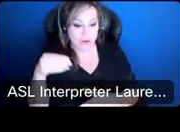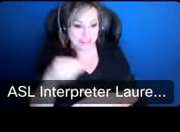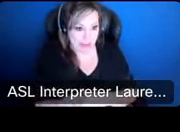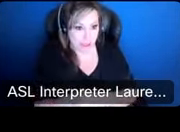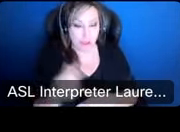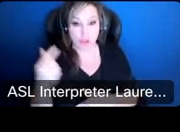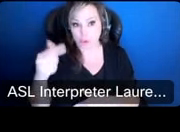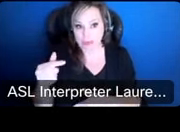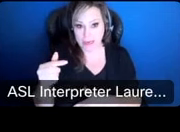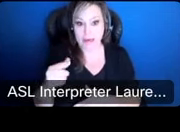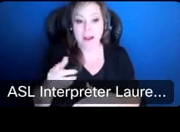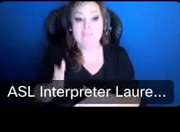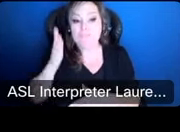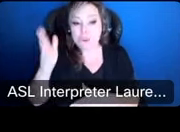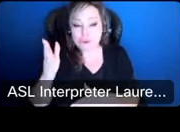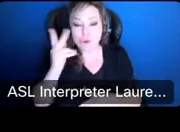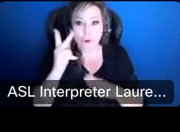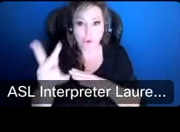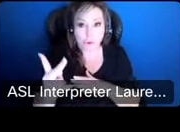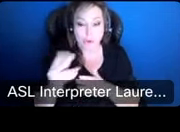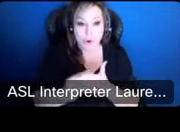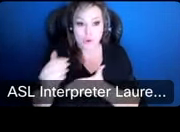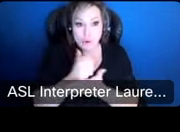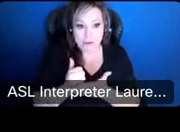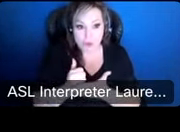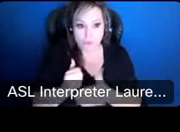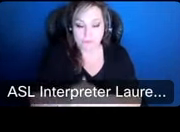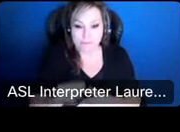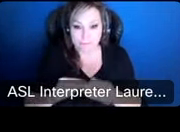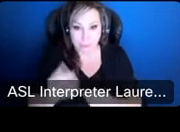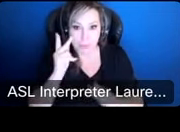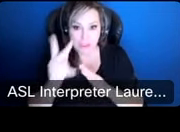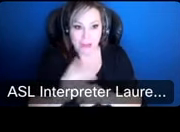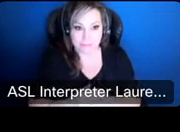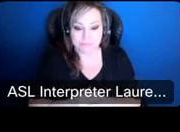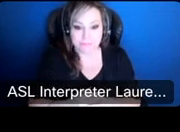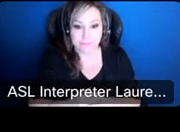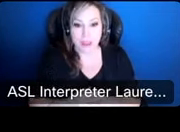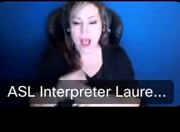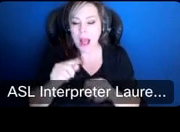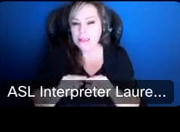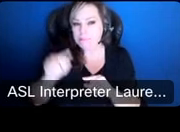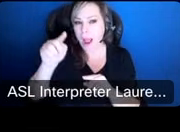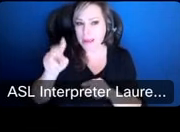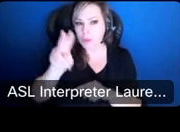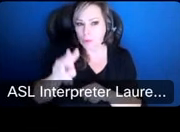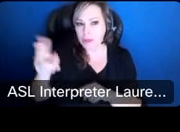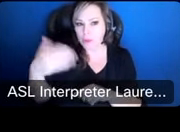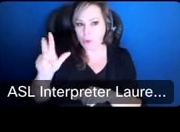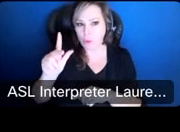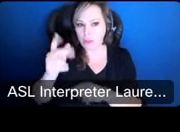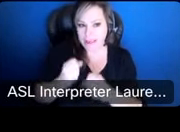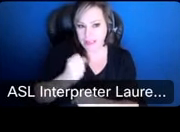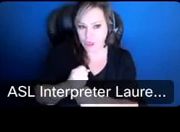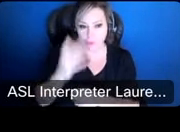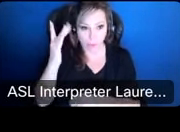green line are future revenue projections now you'll see a spike there at 22 23 and there's a few things going on